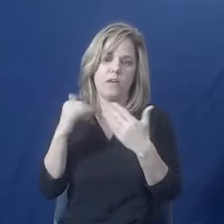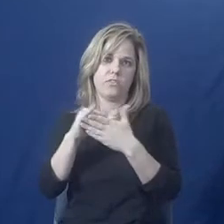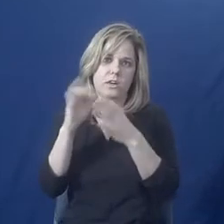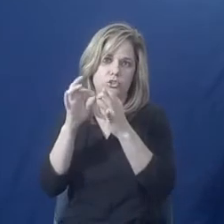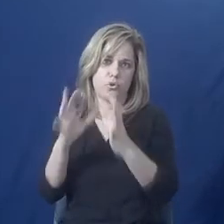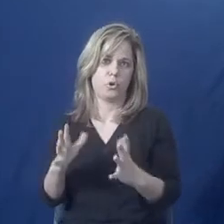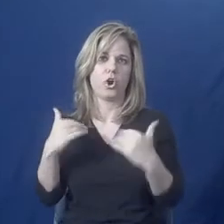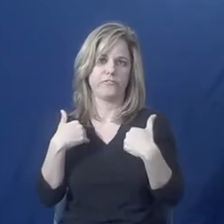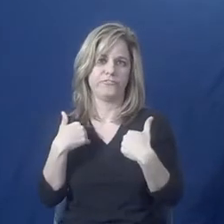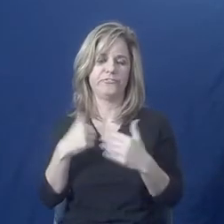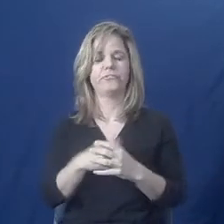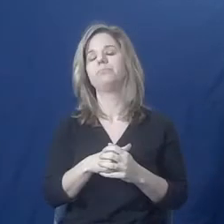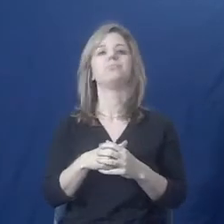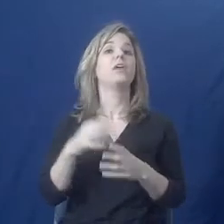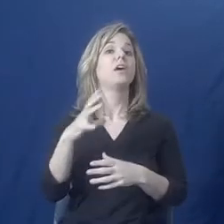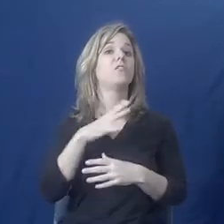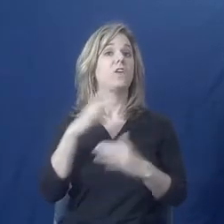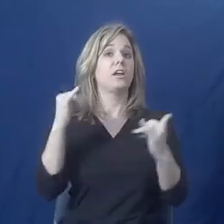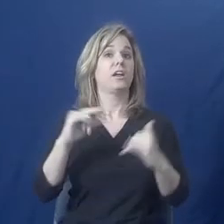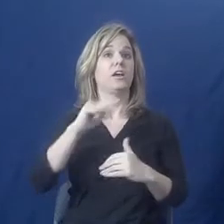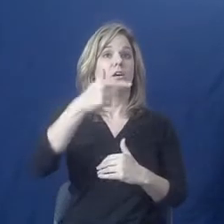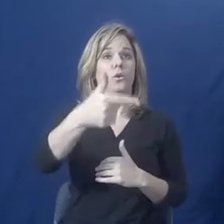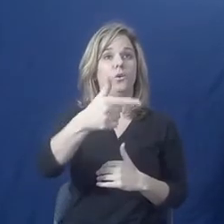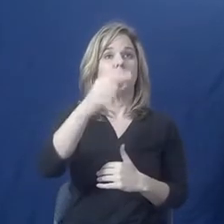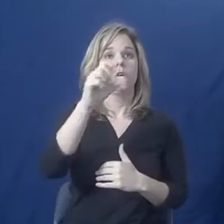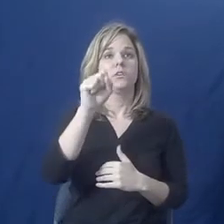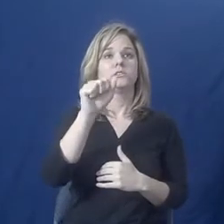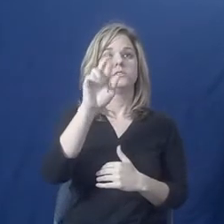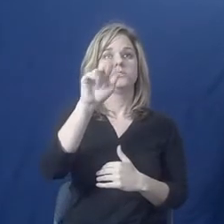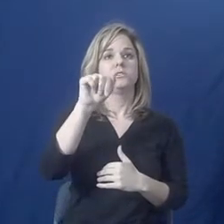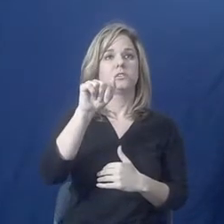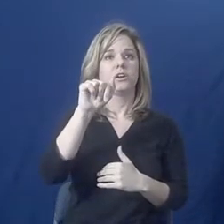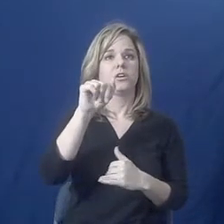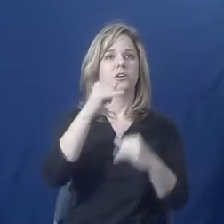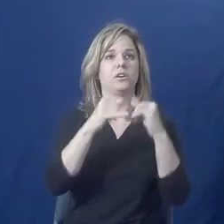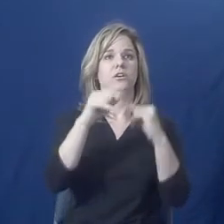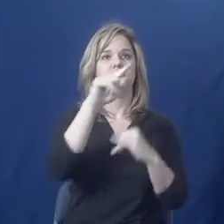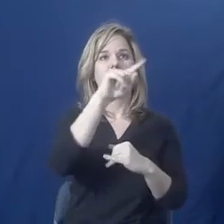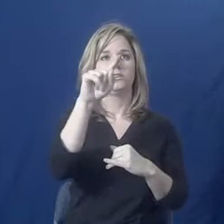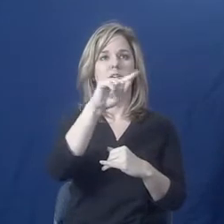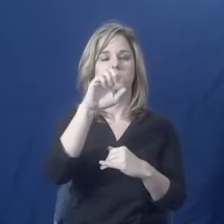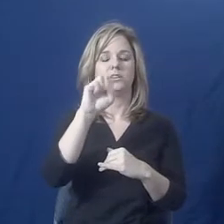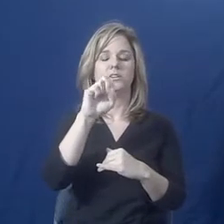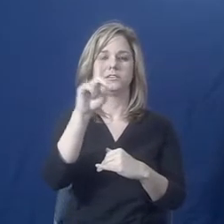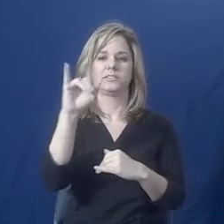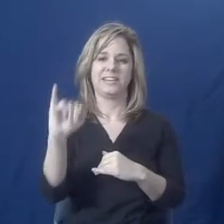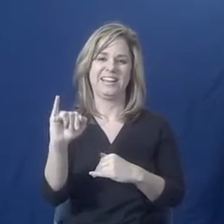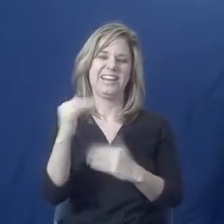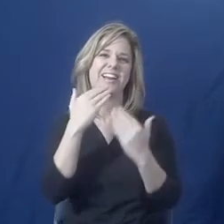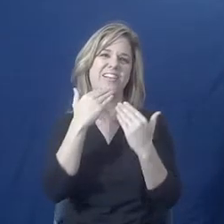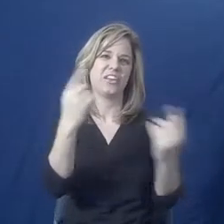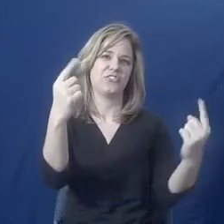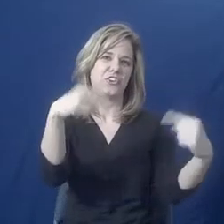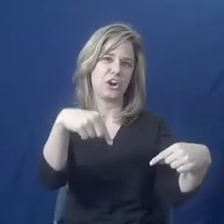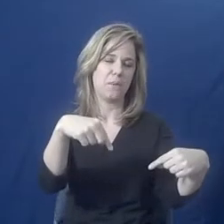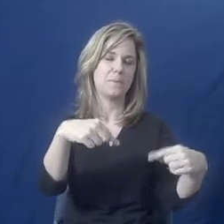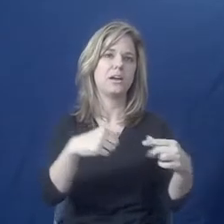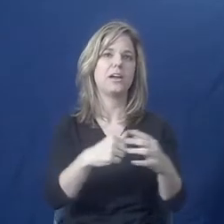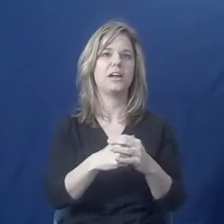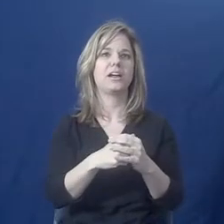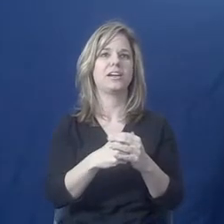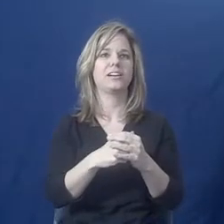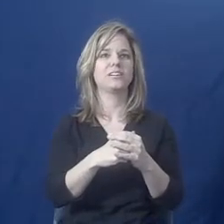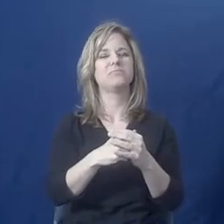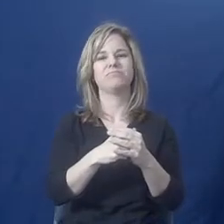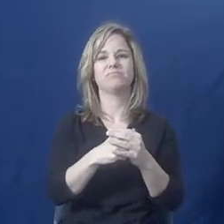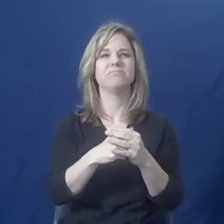a signing interpretation. So now I'd like to turn it over to Sarah Zesky, and I want to thank you for being here,